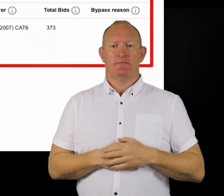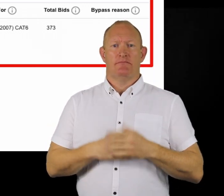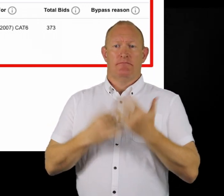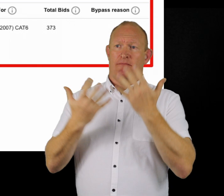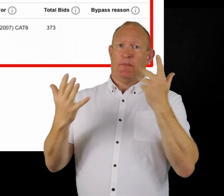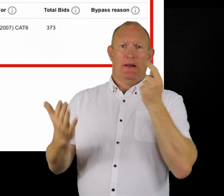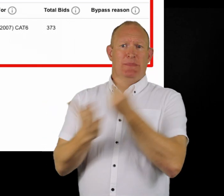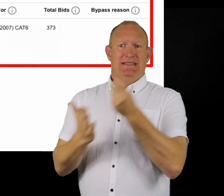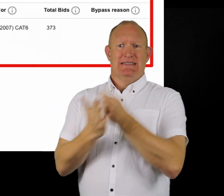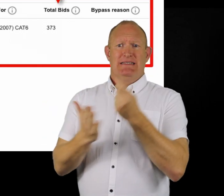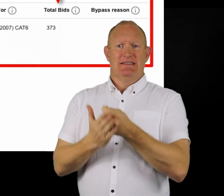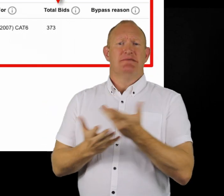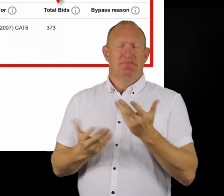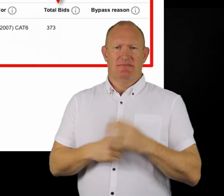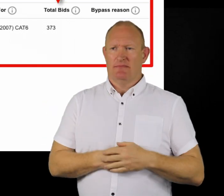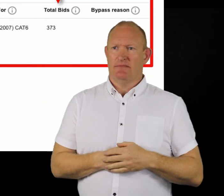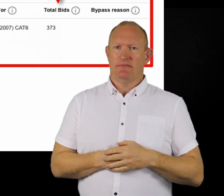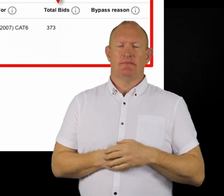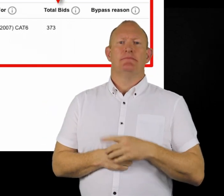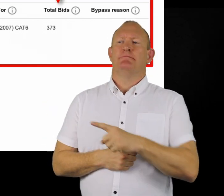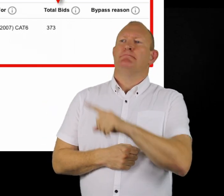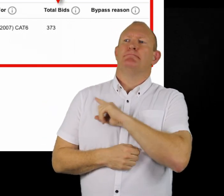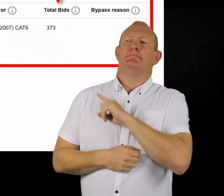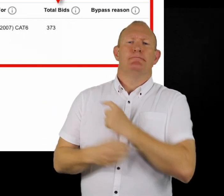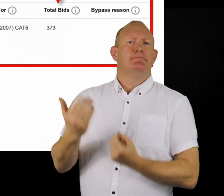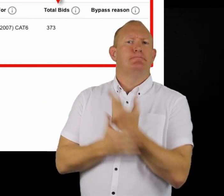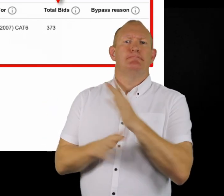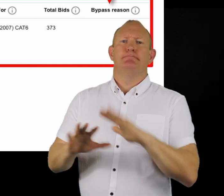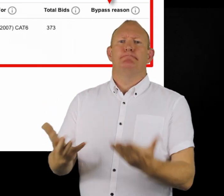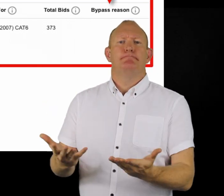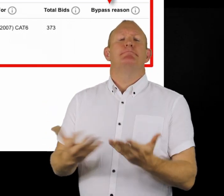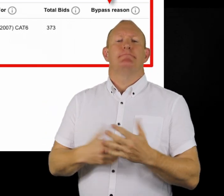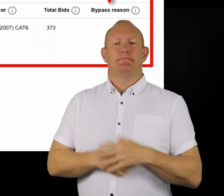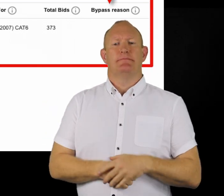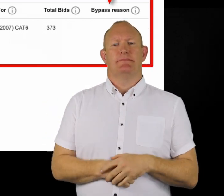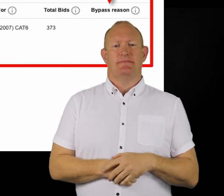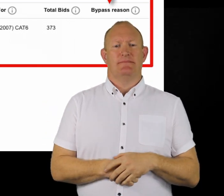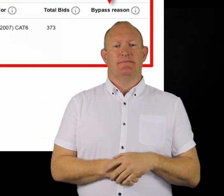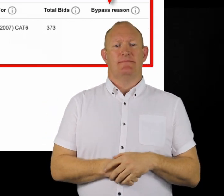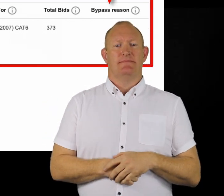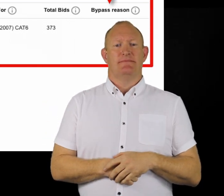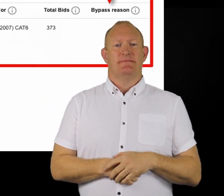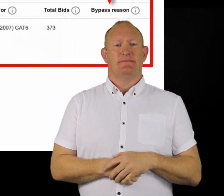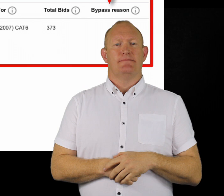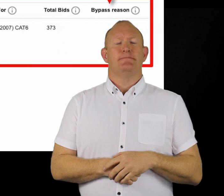let for, total bids and bypass reason.